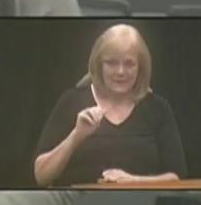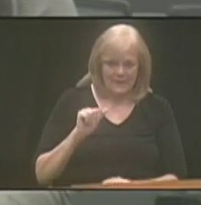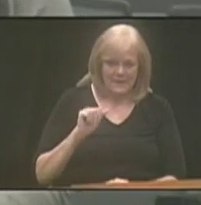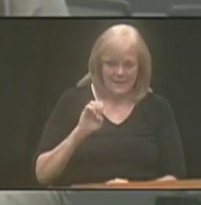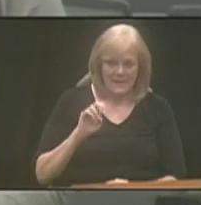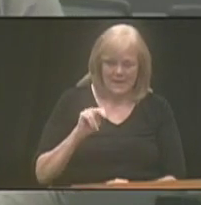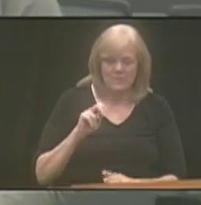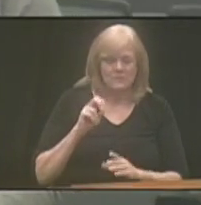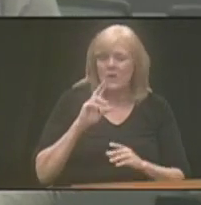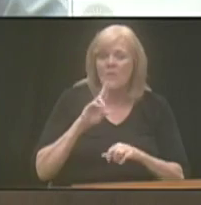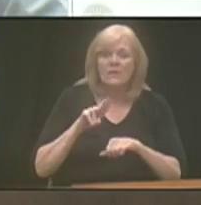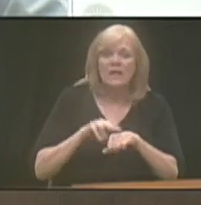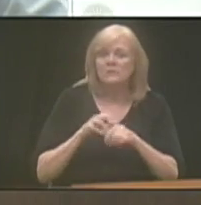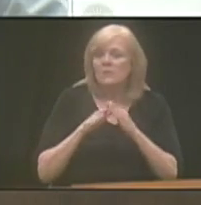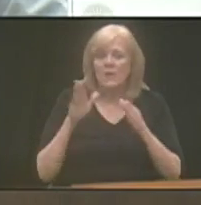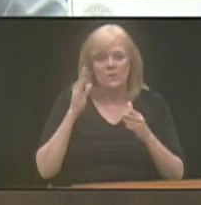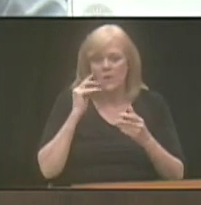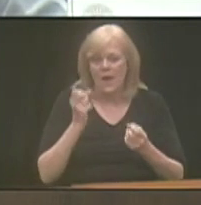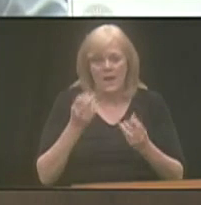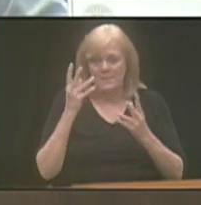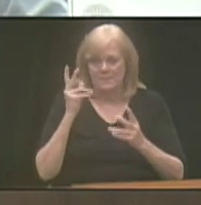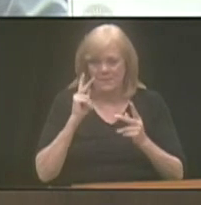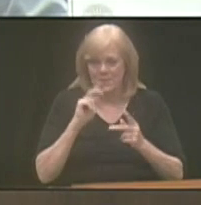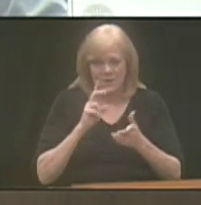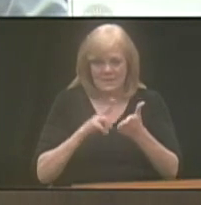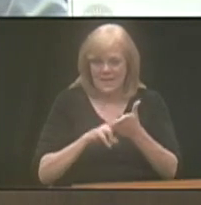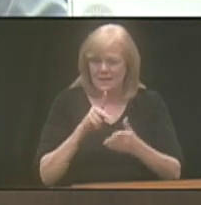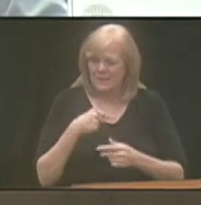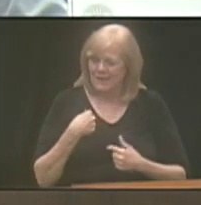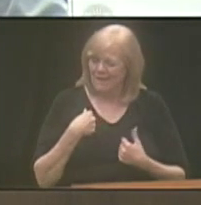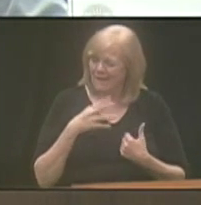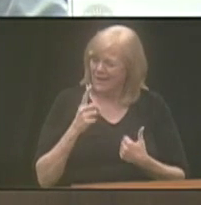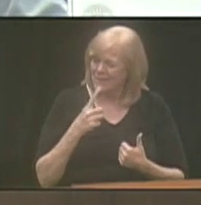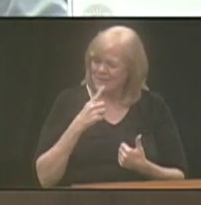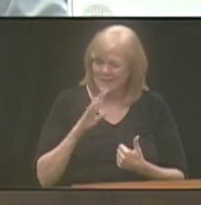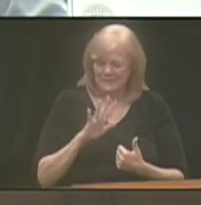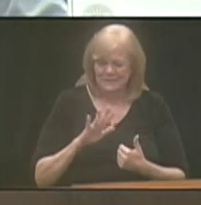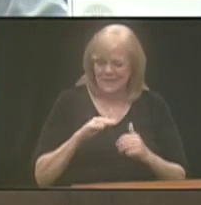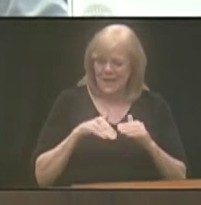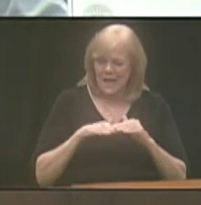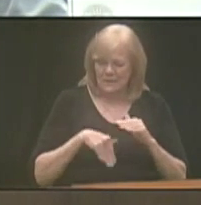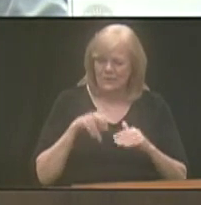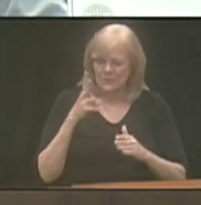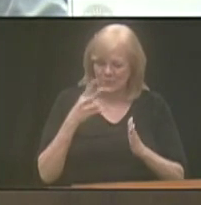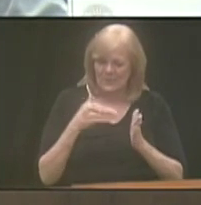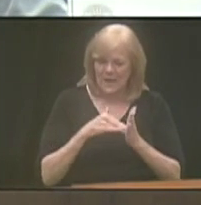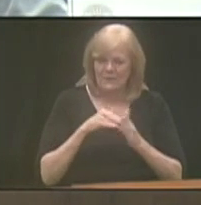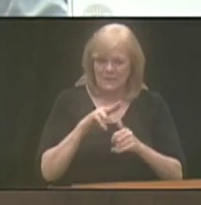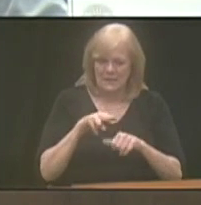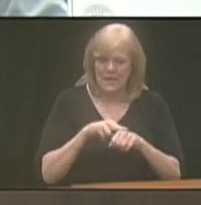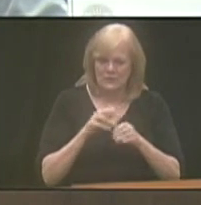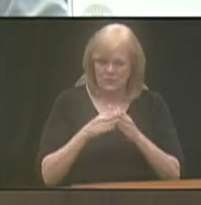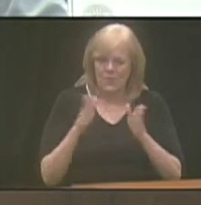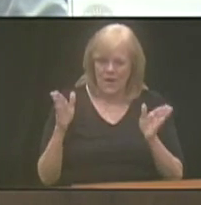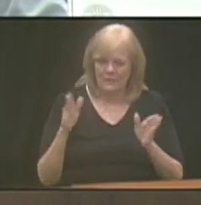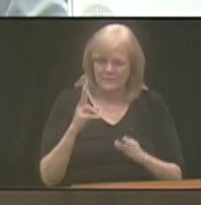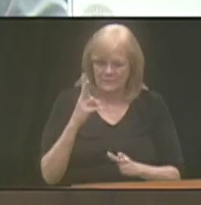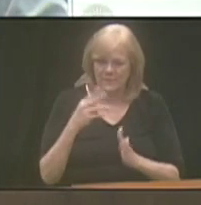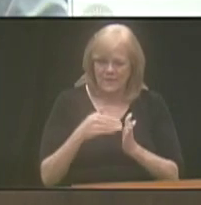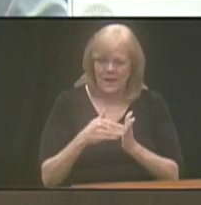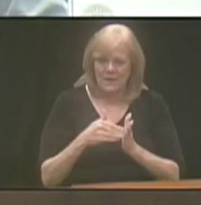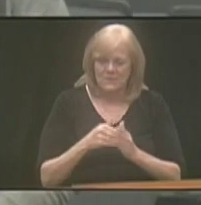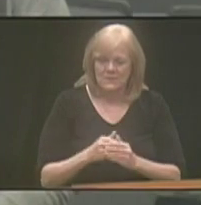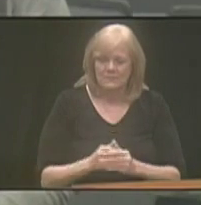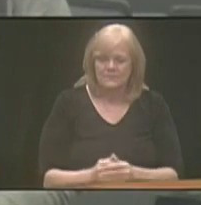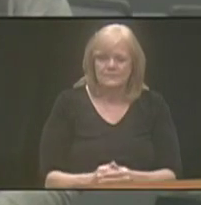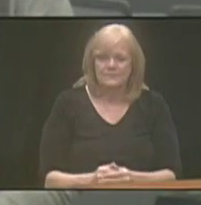nationwide how many others are signed up yet? I'd say just under 2,000 nationwide. Just under 2,000